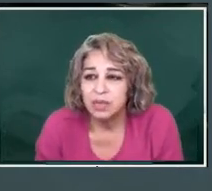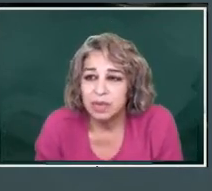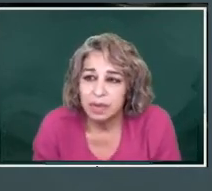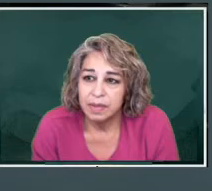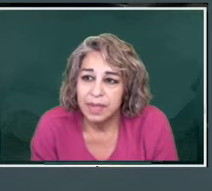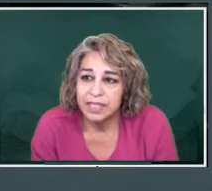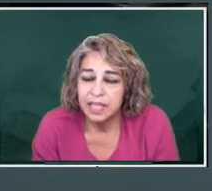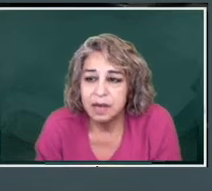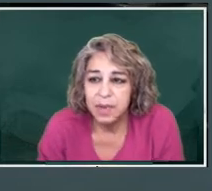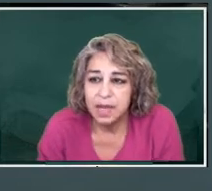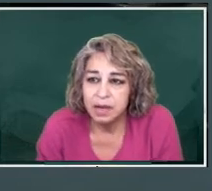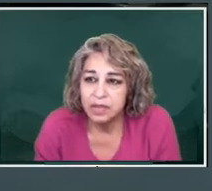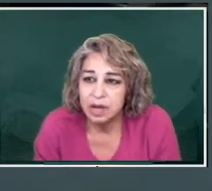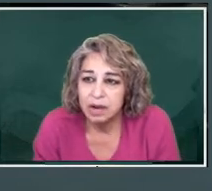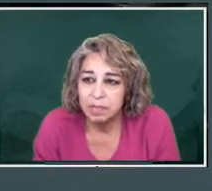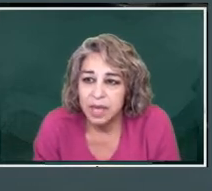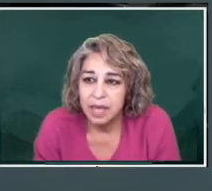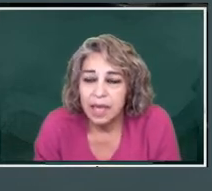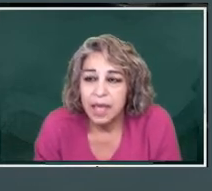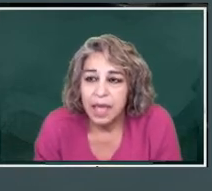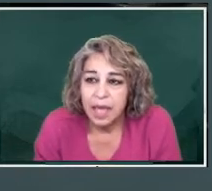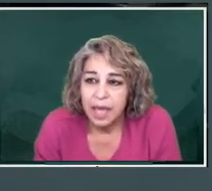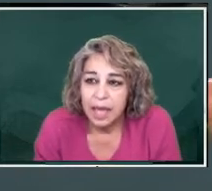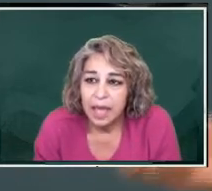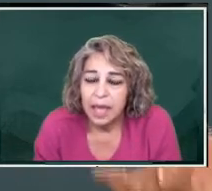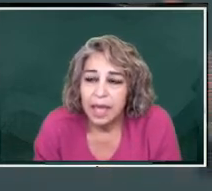So the, that's going to be an autonomy.